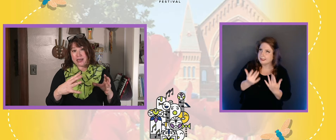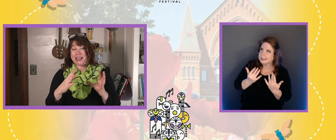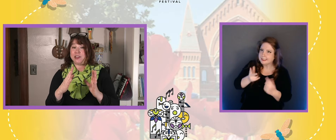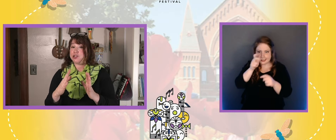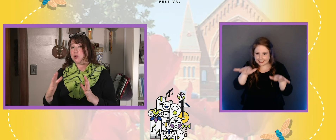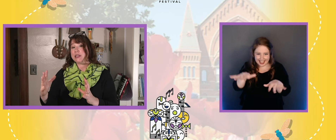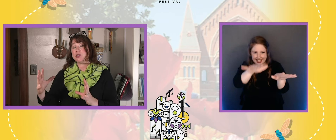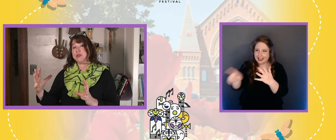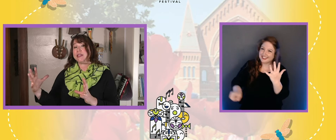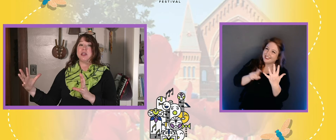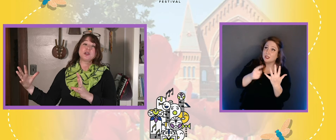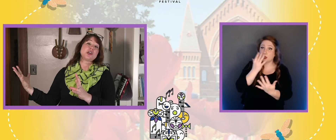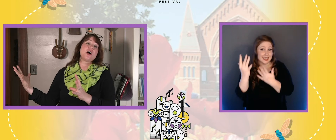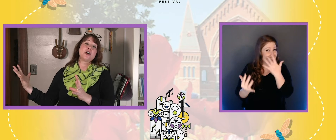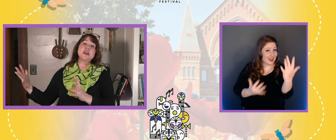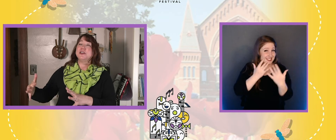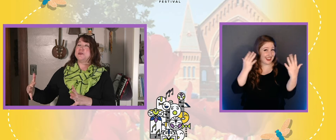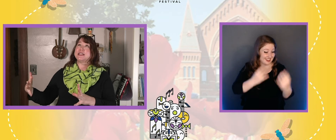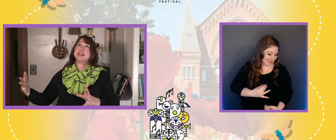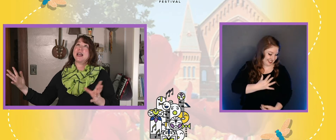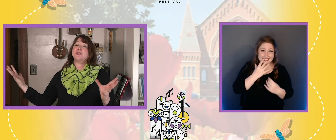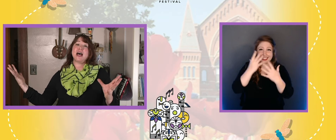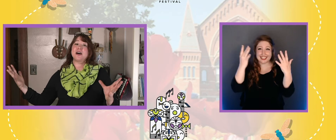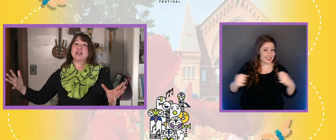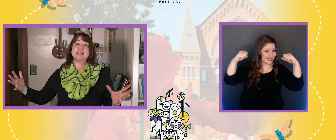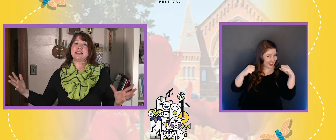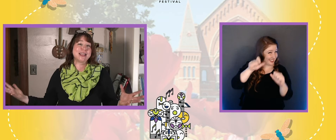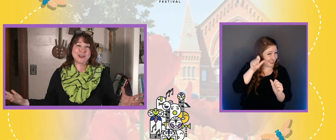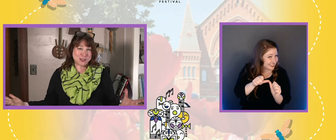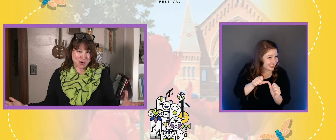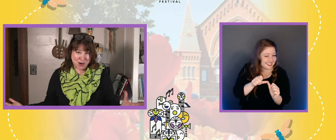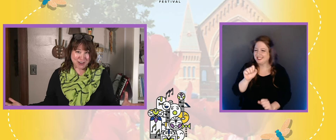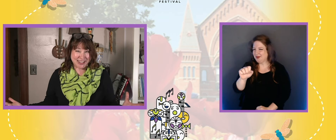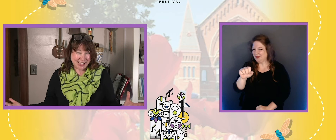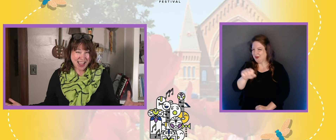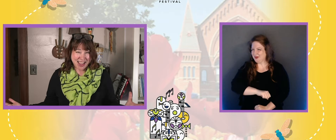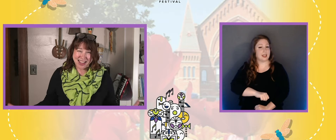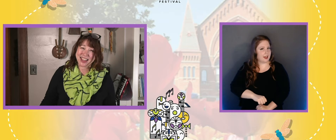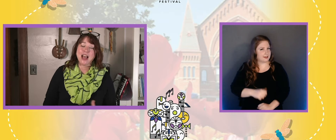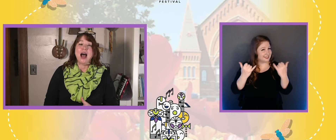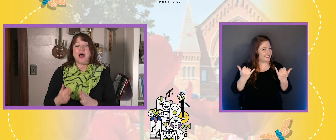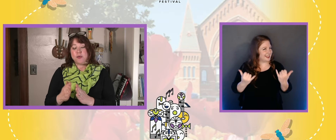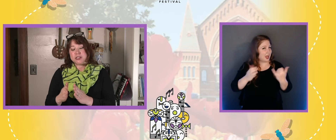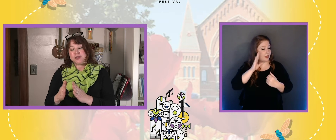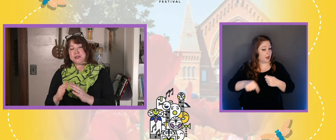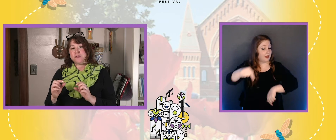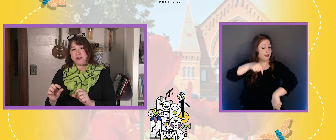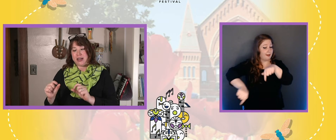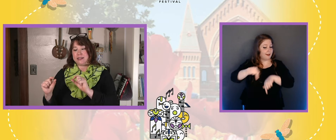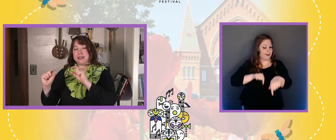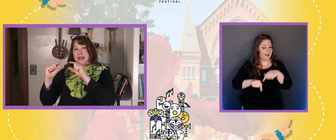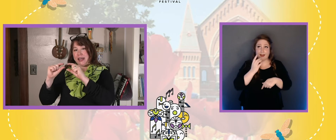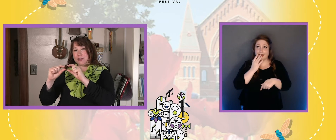is a cicada. In the trees you sing your song. You sing out loud and sing out strong. Yay! I want to